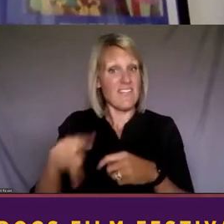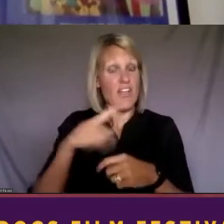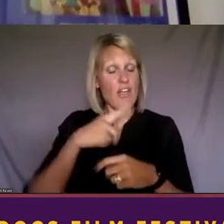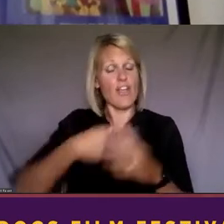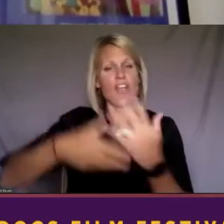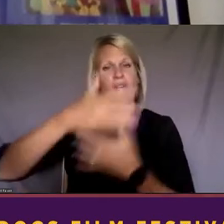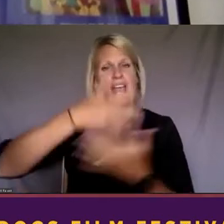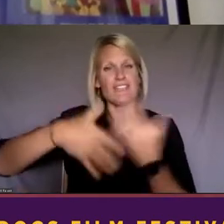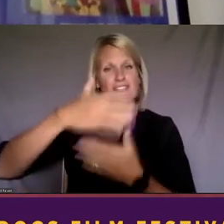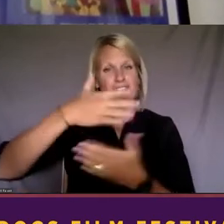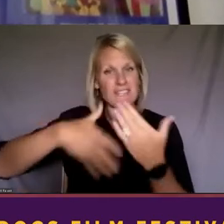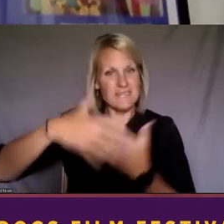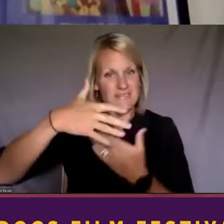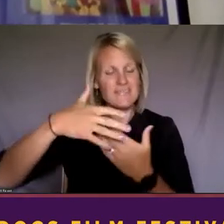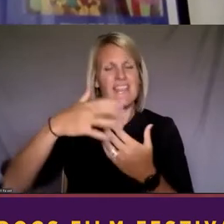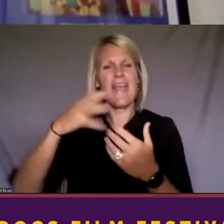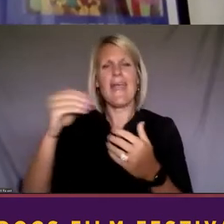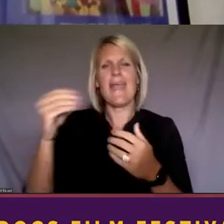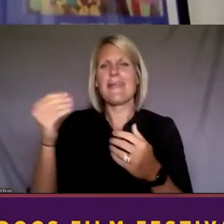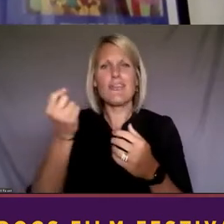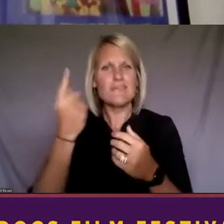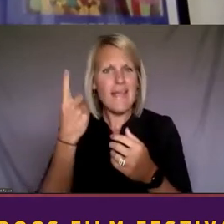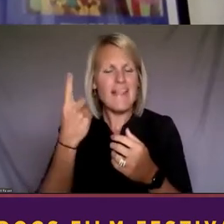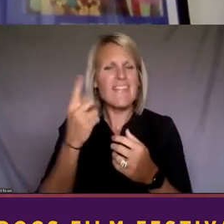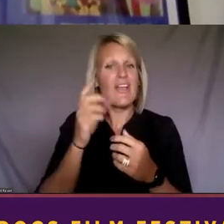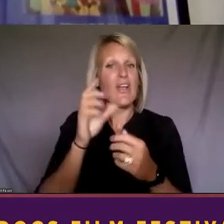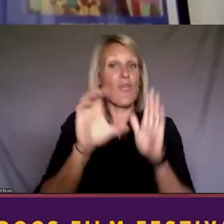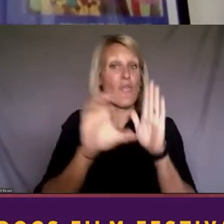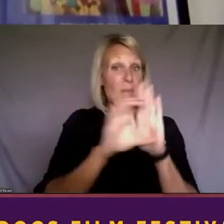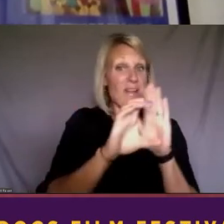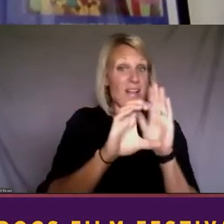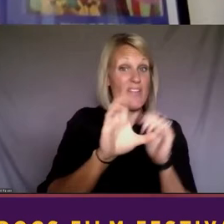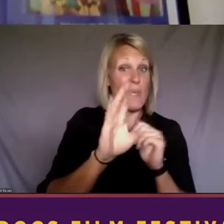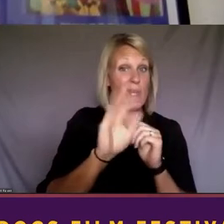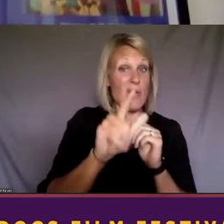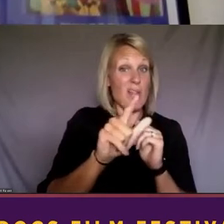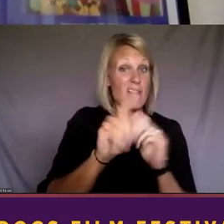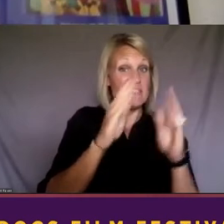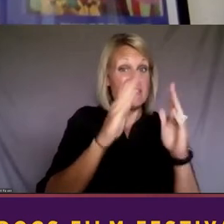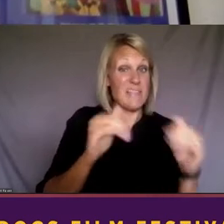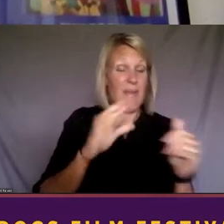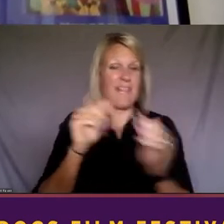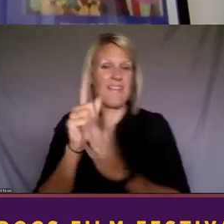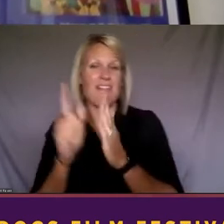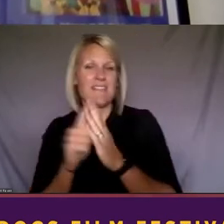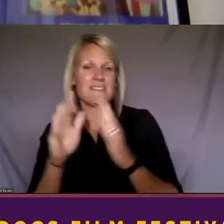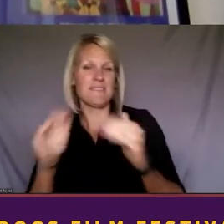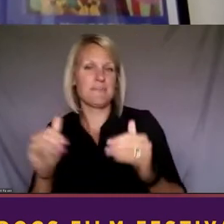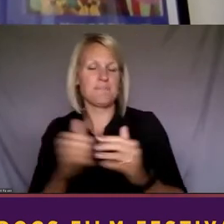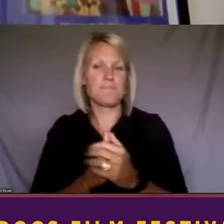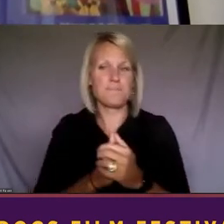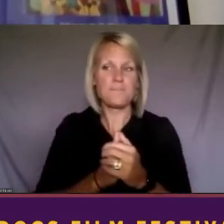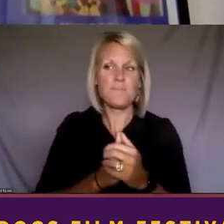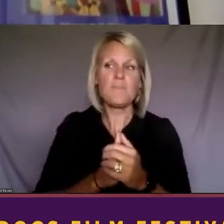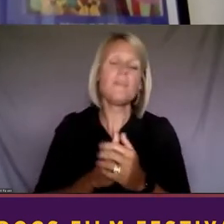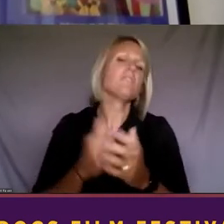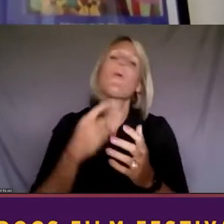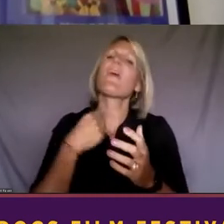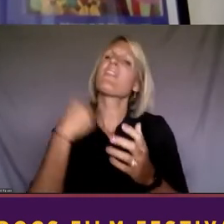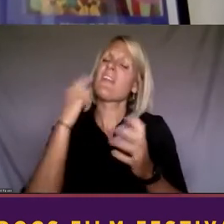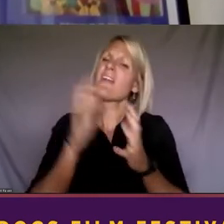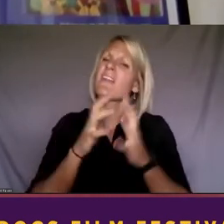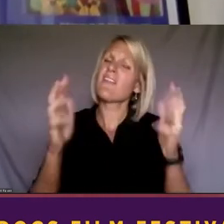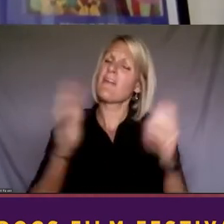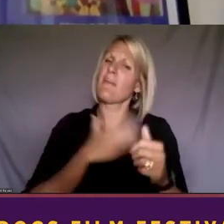with and grappling with the criminal legal system. And so in coming on, I think a lot of my role is to